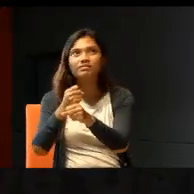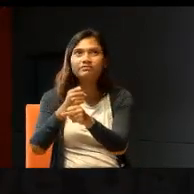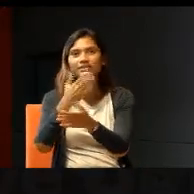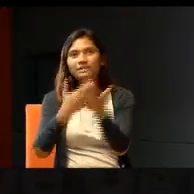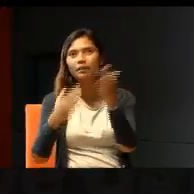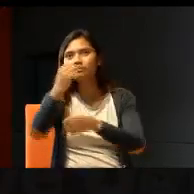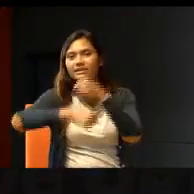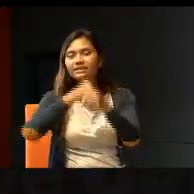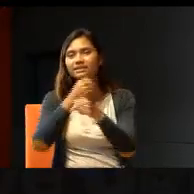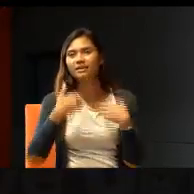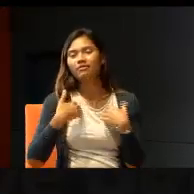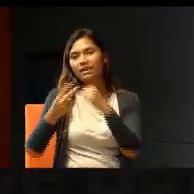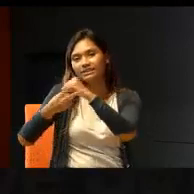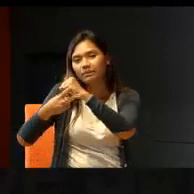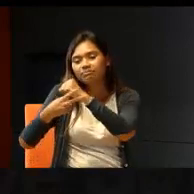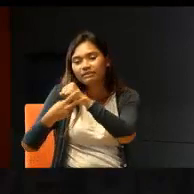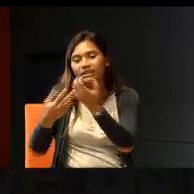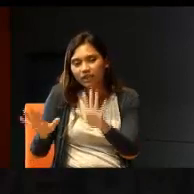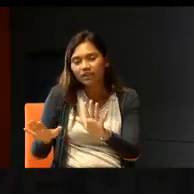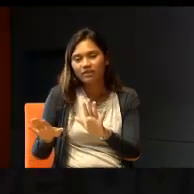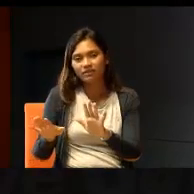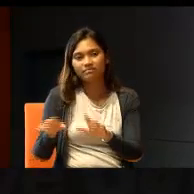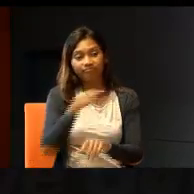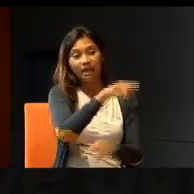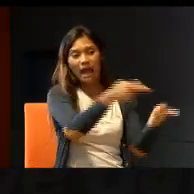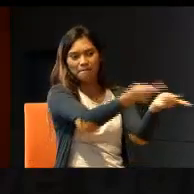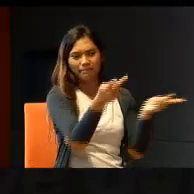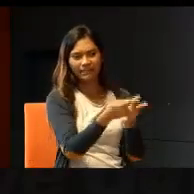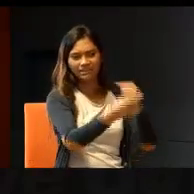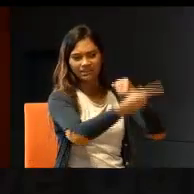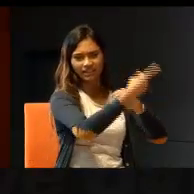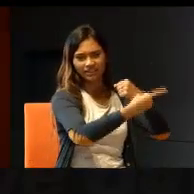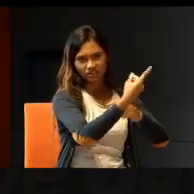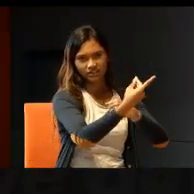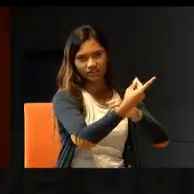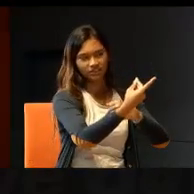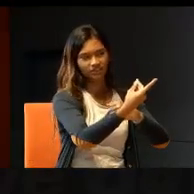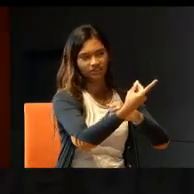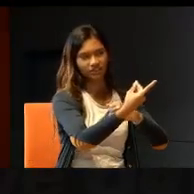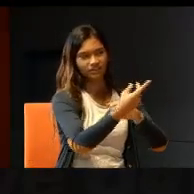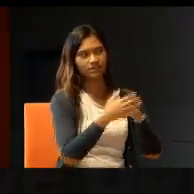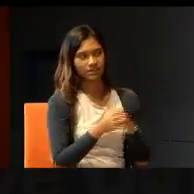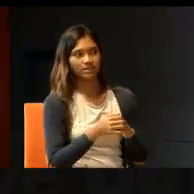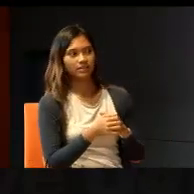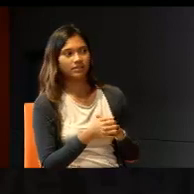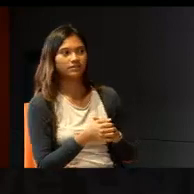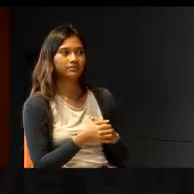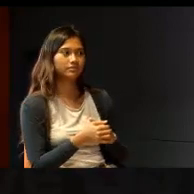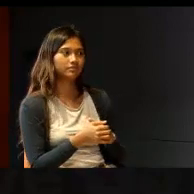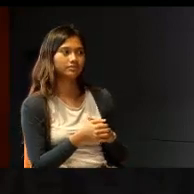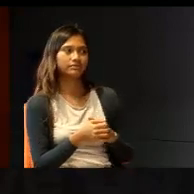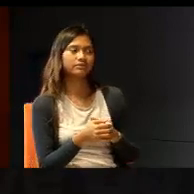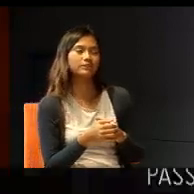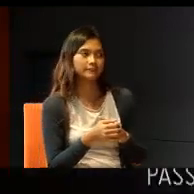As for, the place is dangerous. It is dangerous. SRF will not have sent me there. They are also your typical